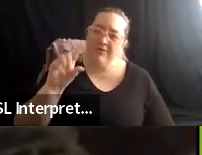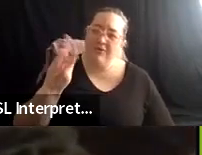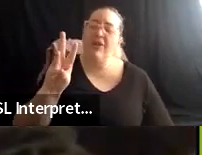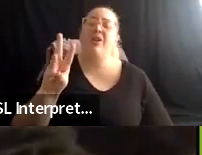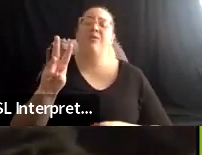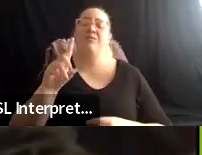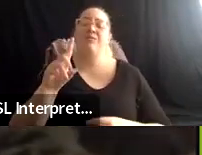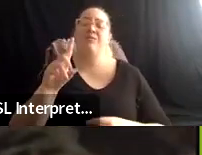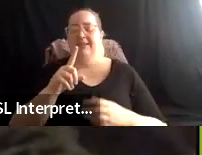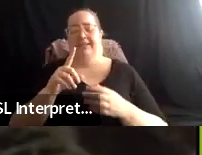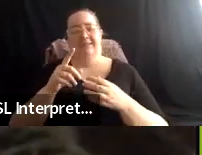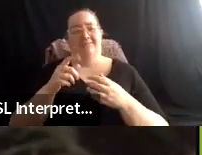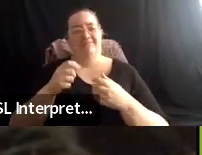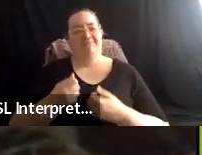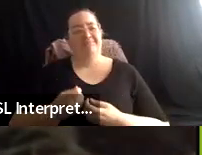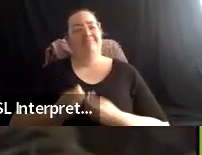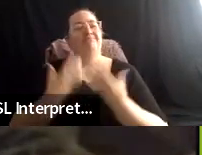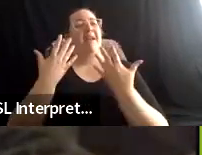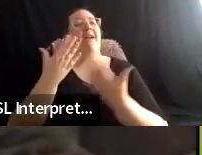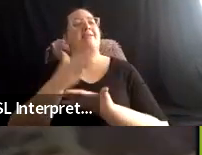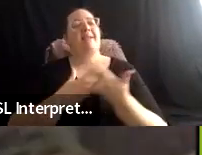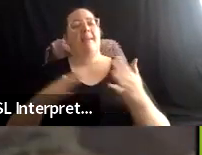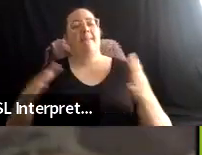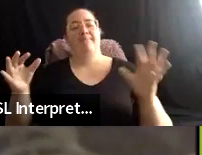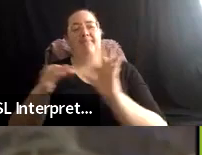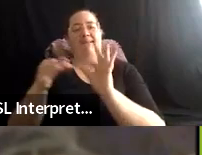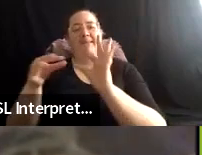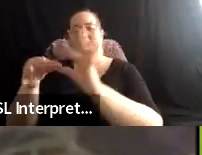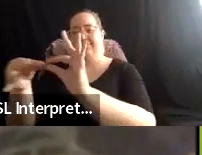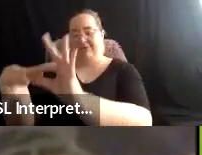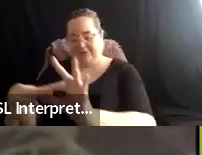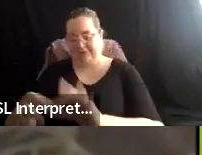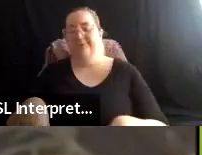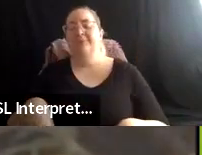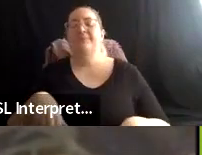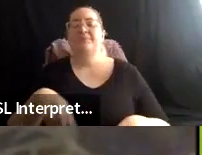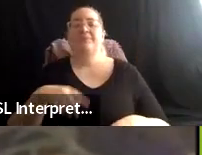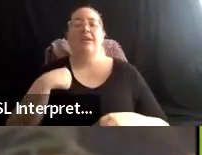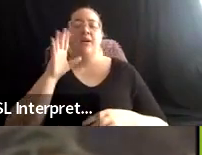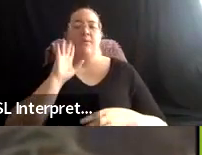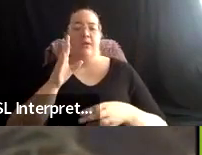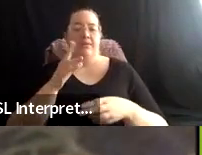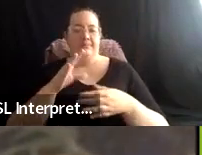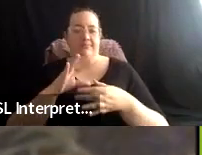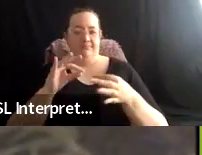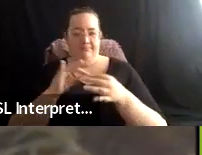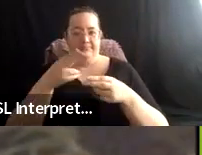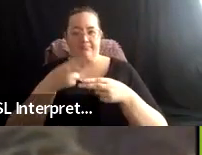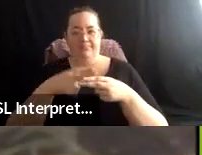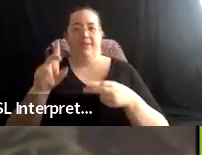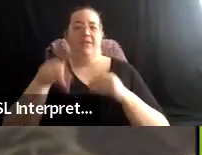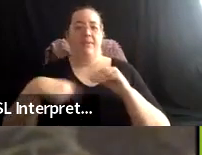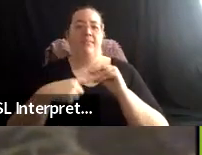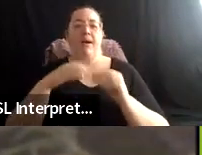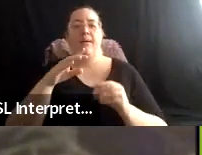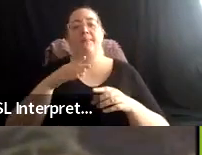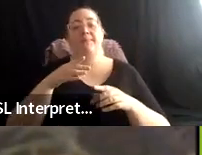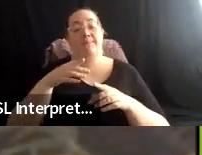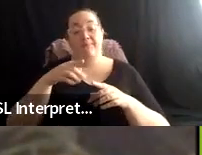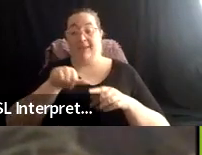connections. Um, and then finally I'll just speak very briefly about the branch of knowledge, so this is another of our branches,